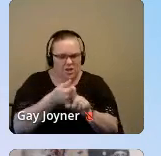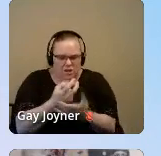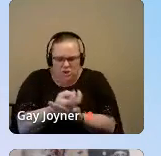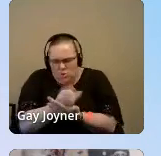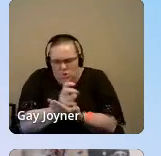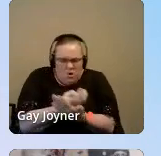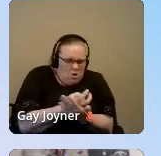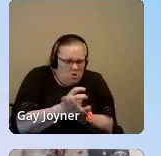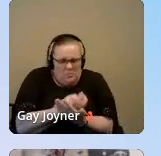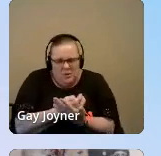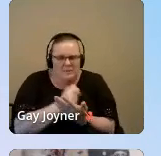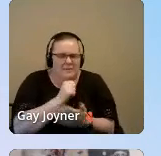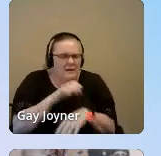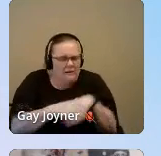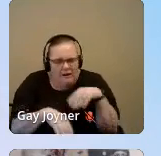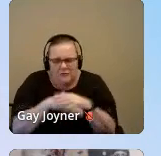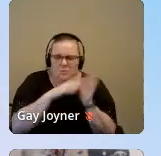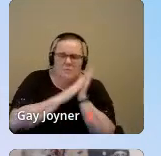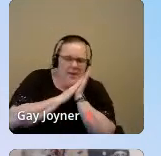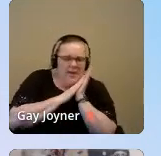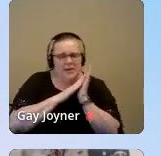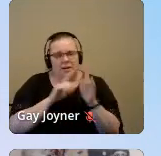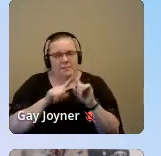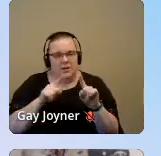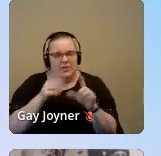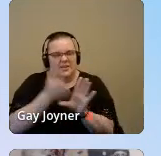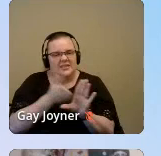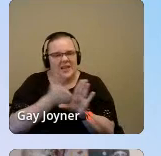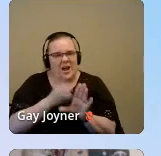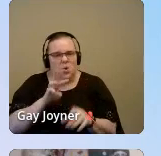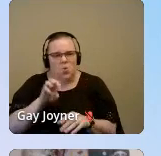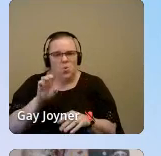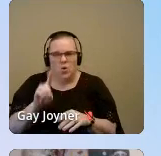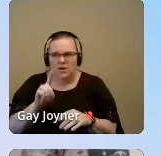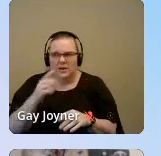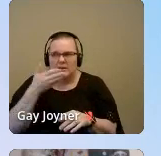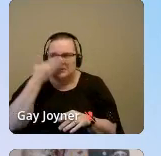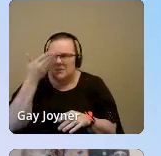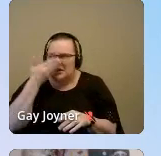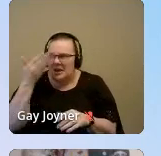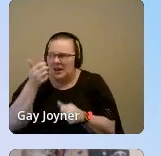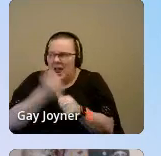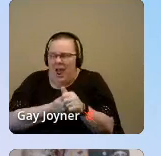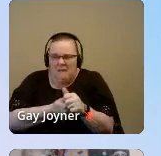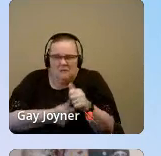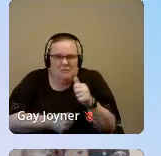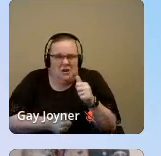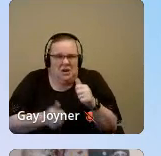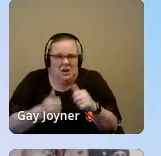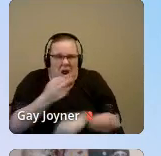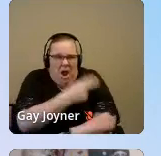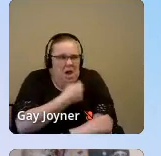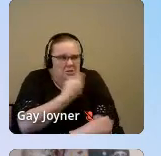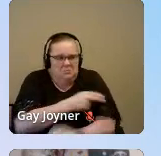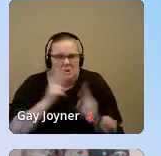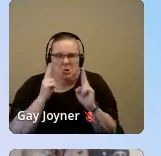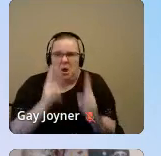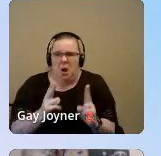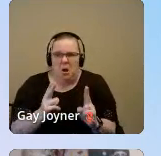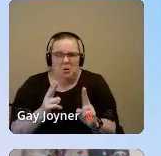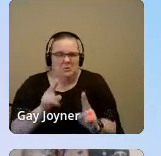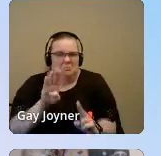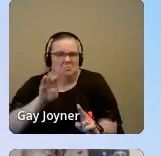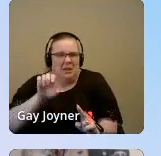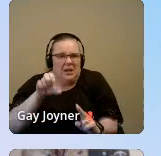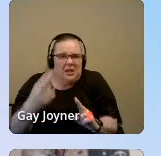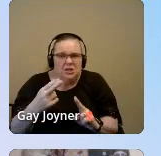She felt pretty crazy, men. The psych ward for kids smelled like every hospital bleach with a stench of death and disappointment. Even in this place, there was